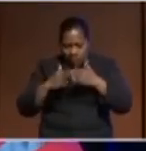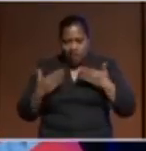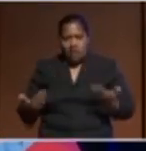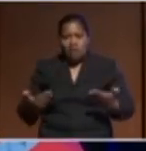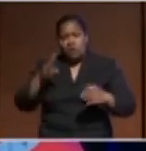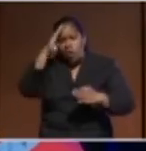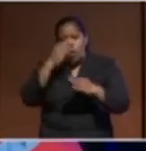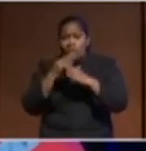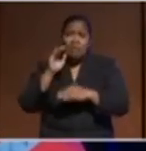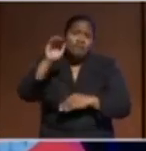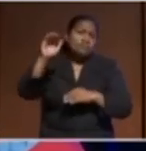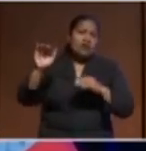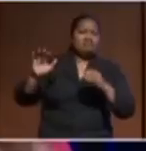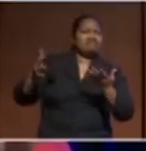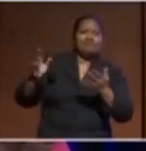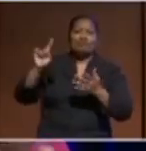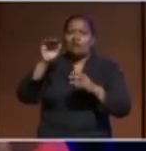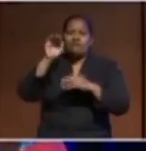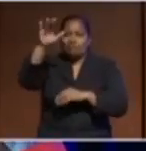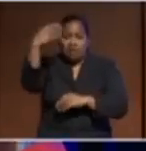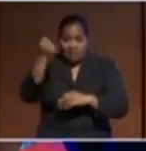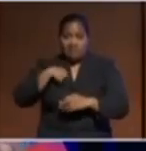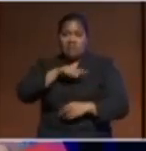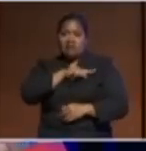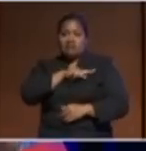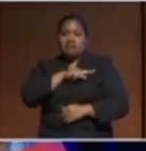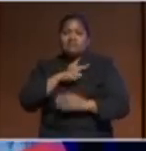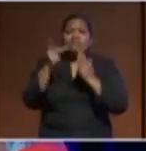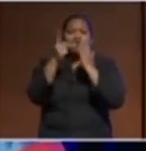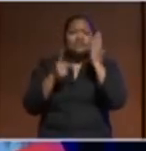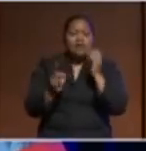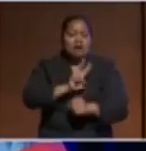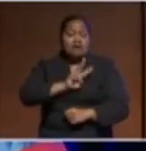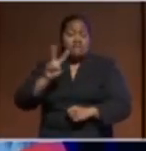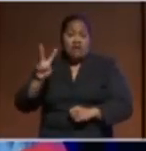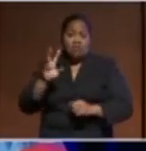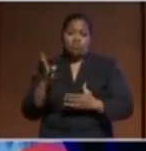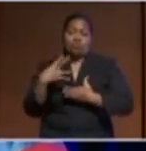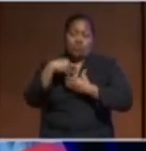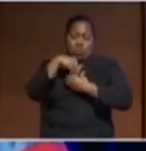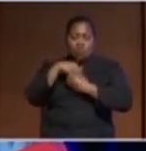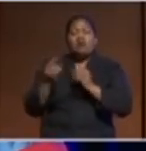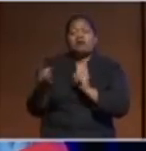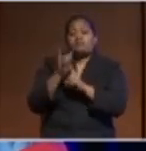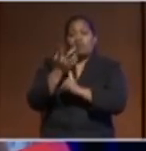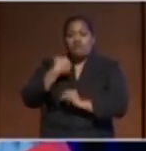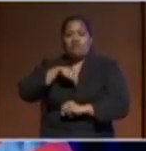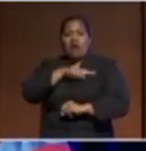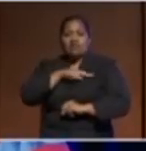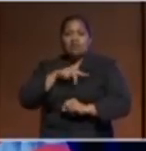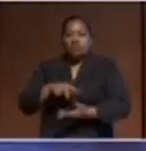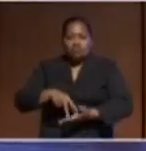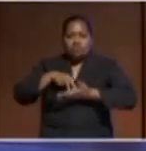whatever the future holds for us, I think these principles and values are very important to stabilizing the region.